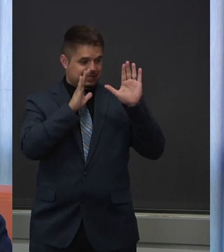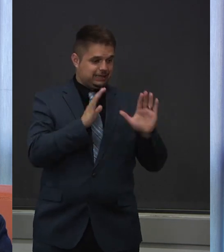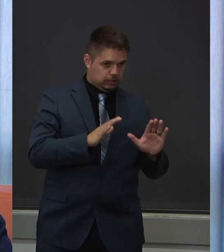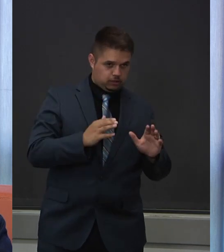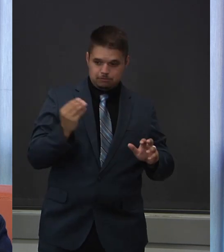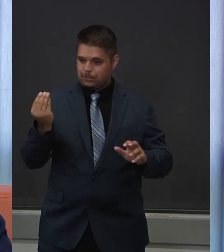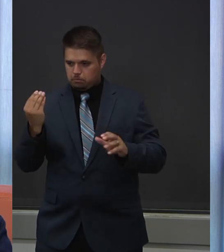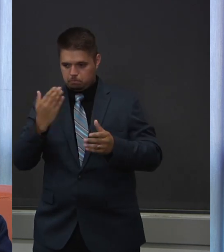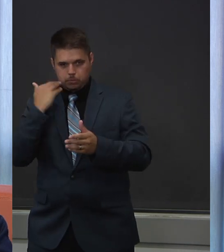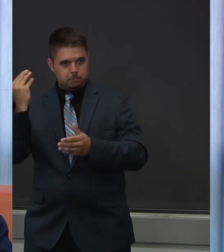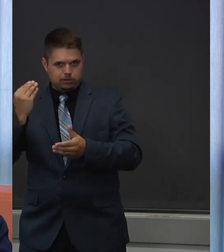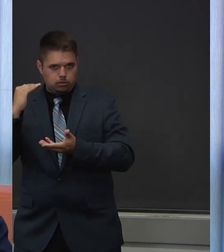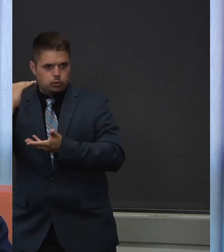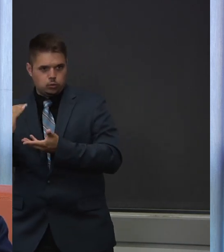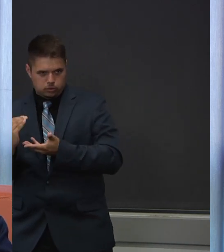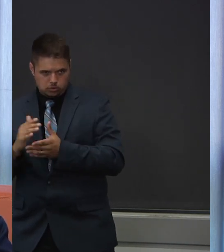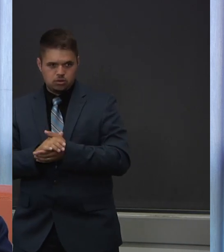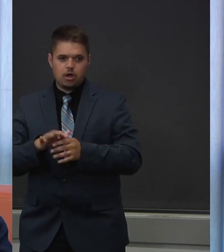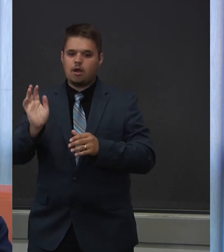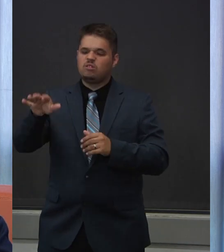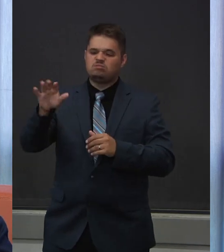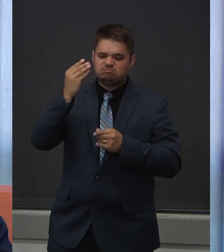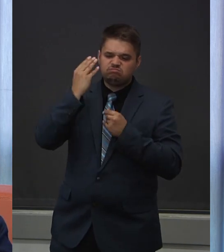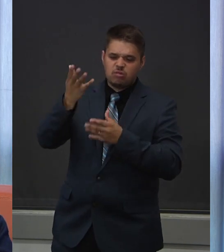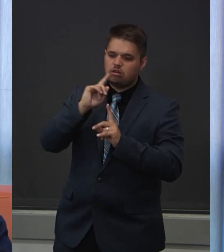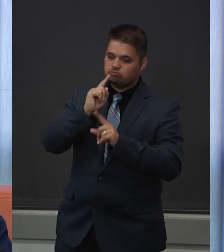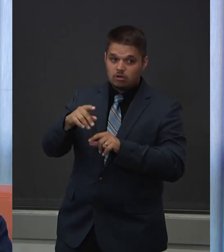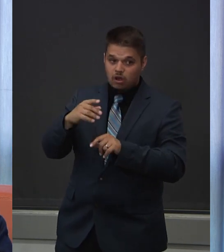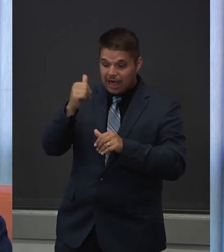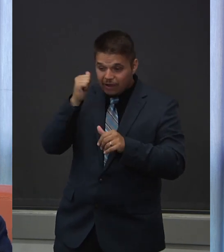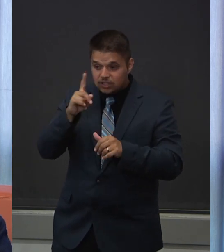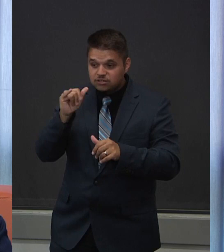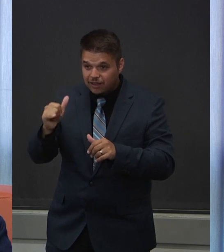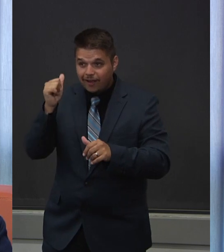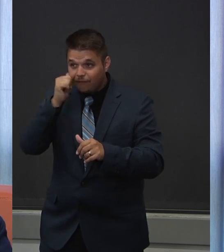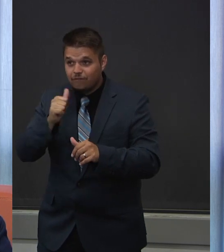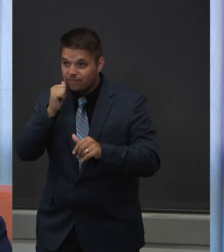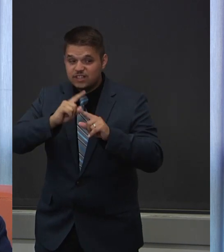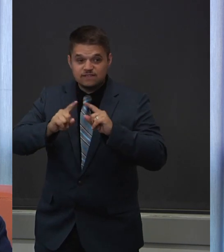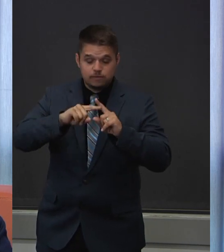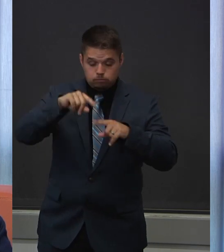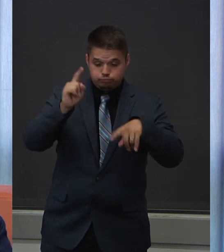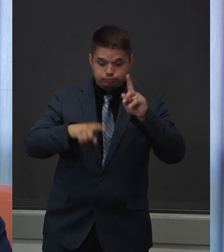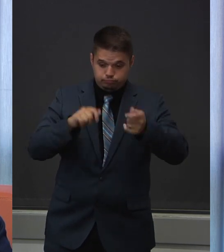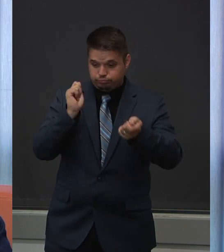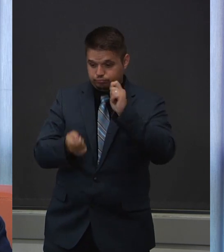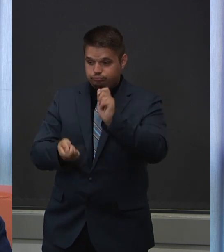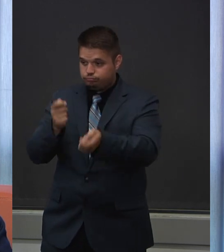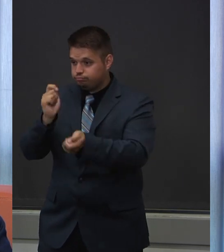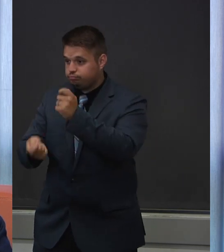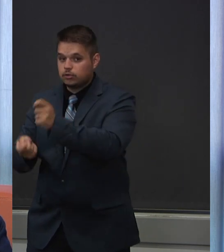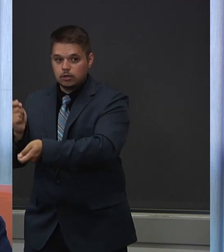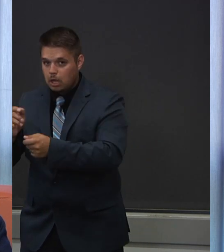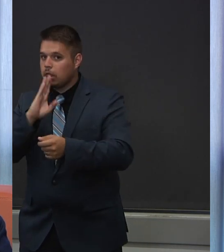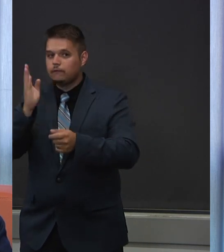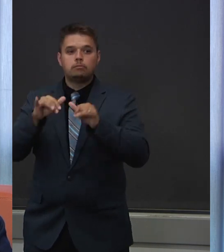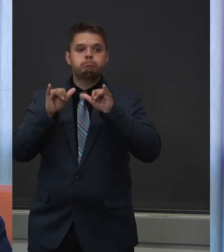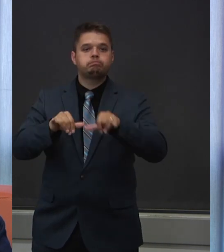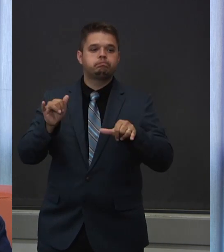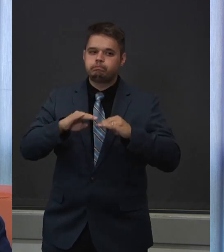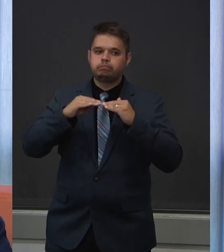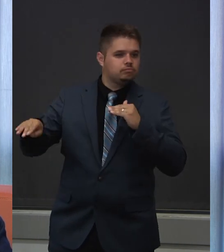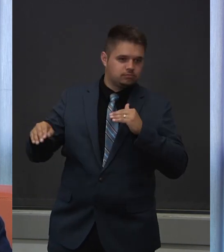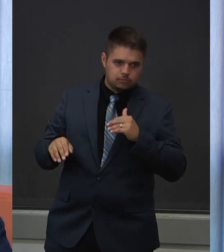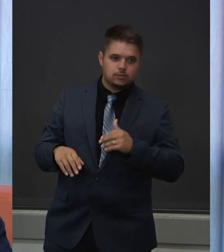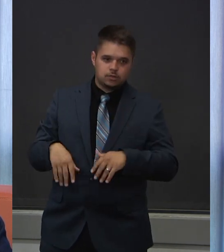So there is variability, some variation day to day in terms of the case numbers. And we do see some patterns. And you're